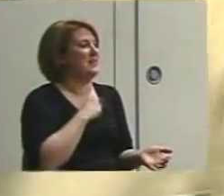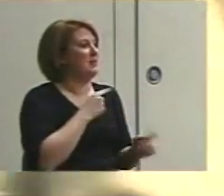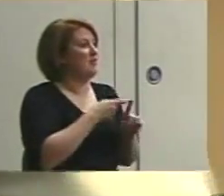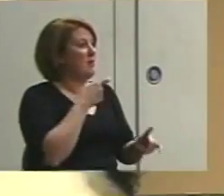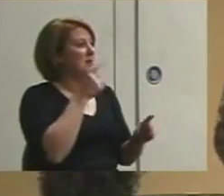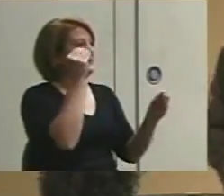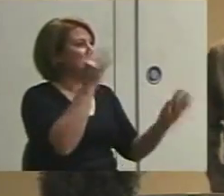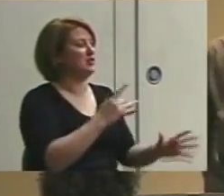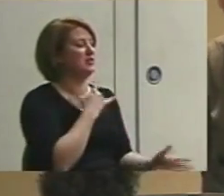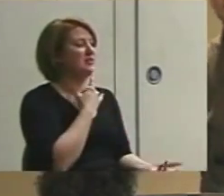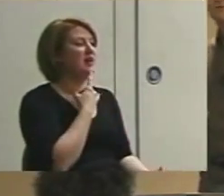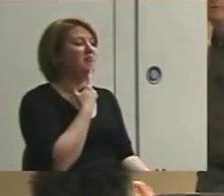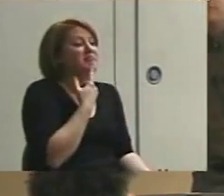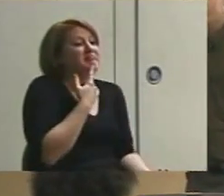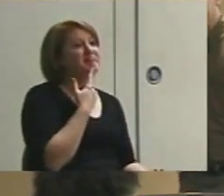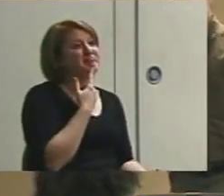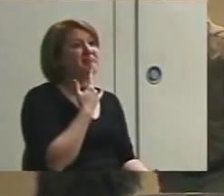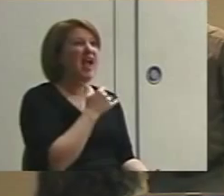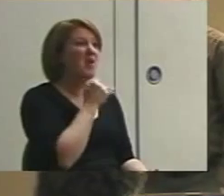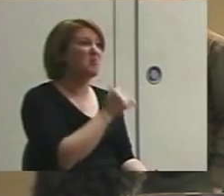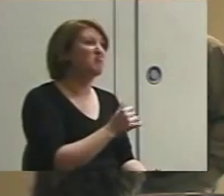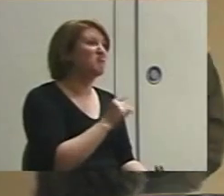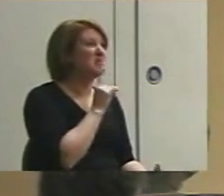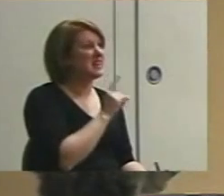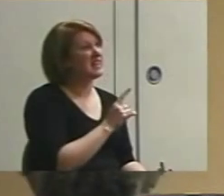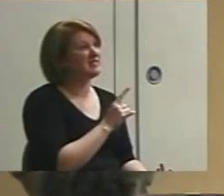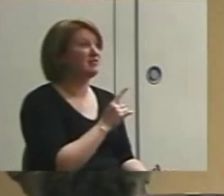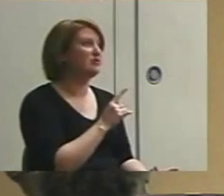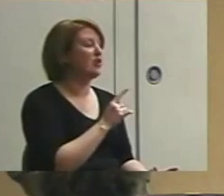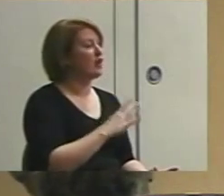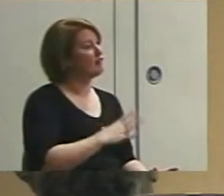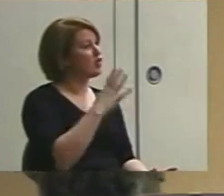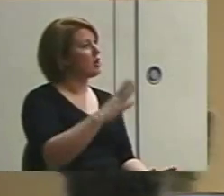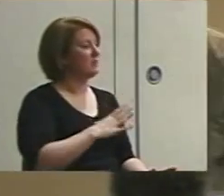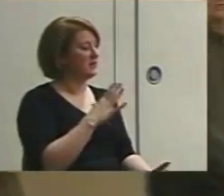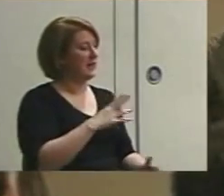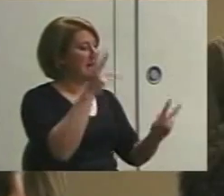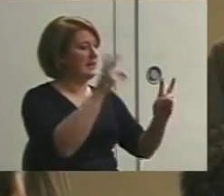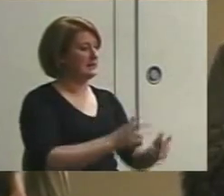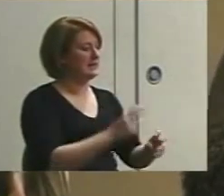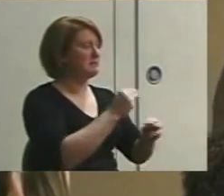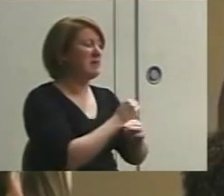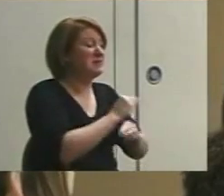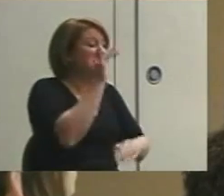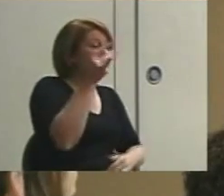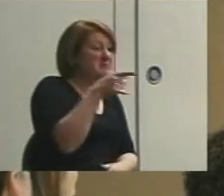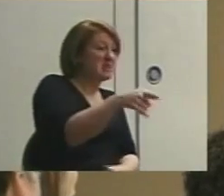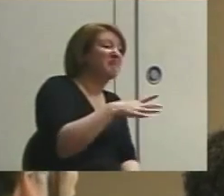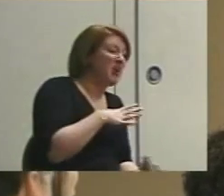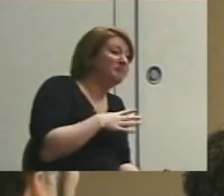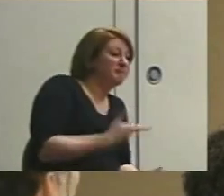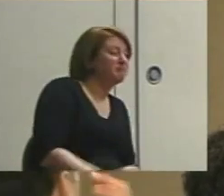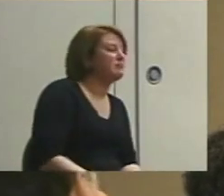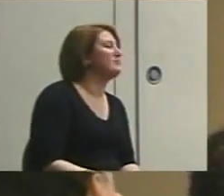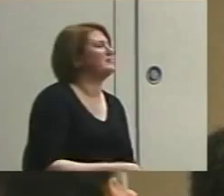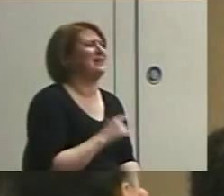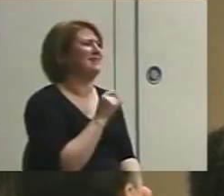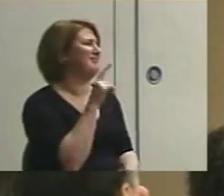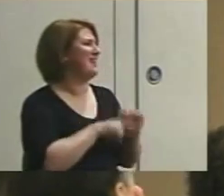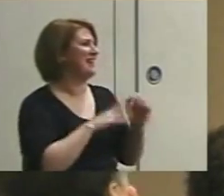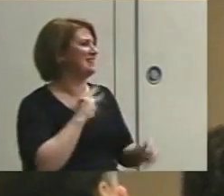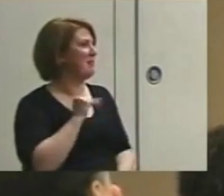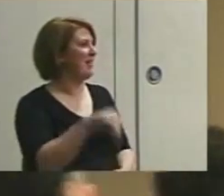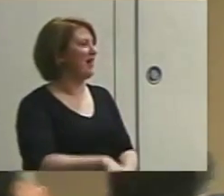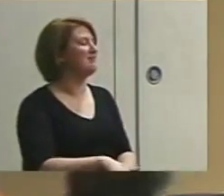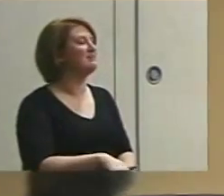teacher to say, well, I don't ever formally do any assessments with math, but it seems like they're doing okay, and I don't think we